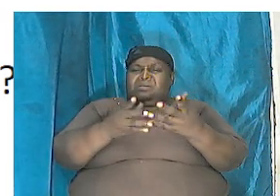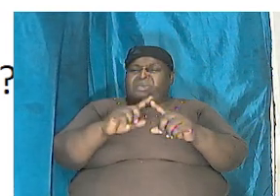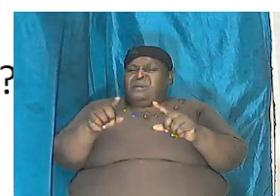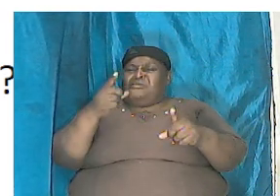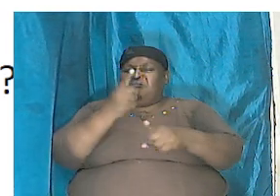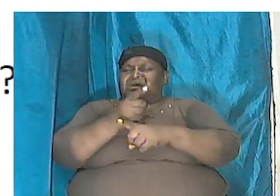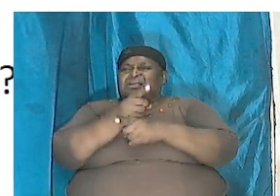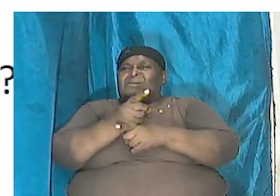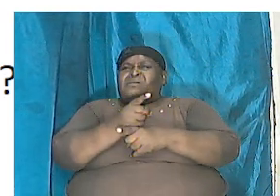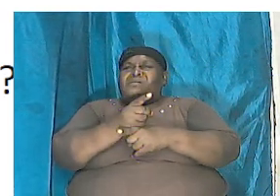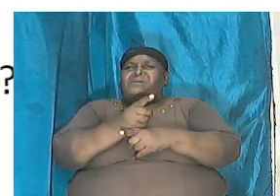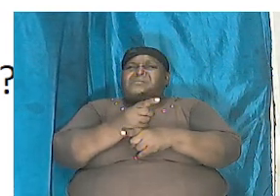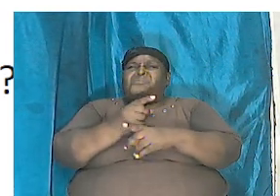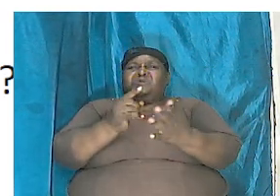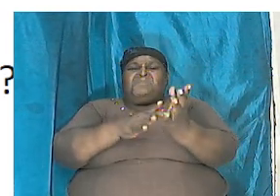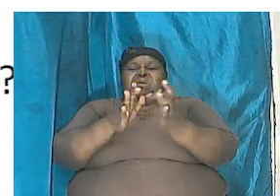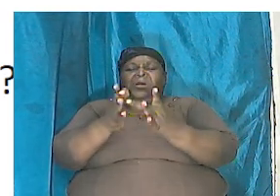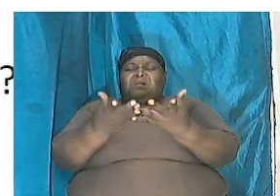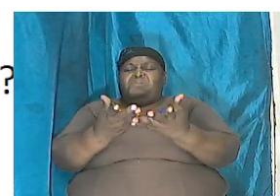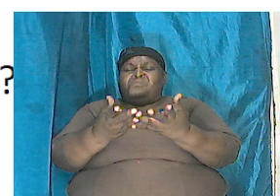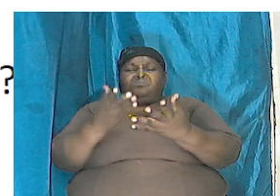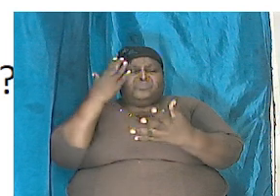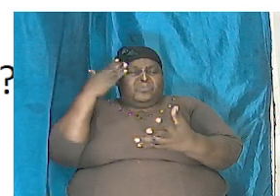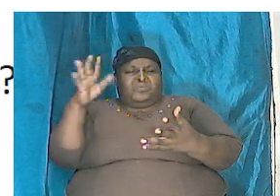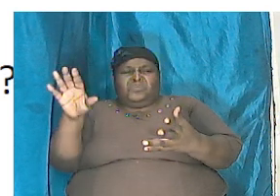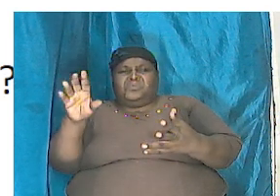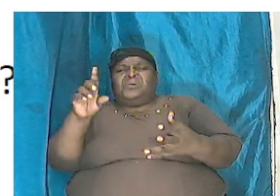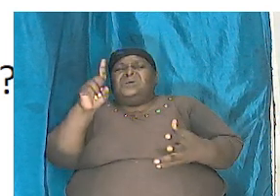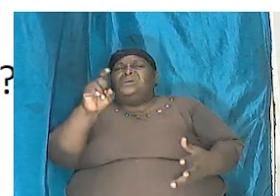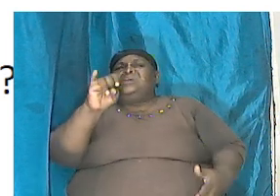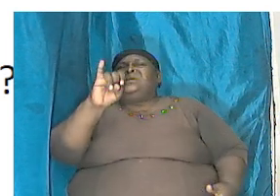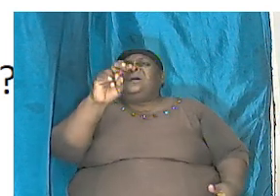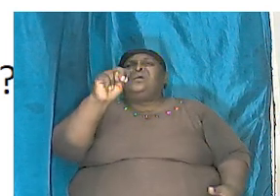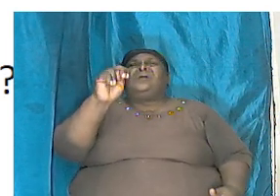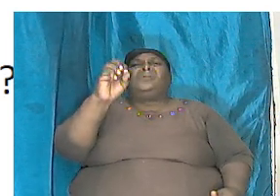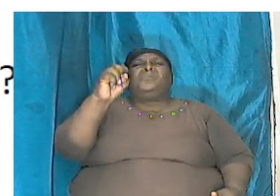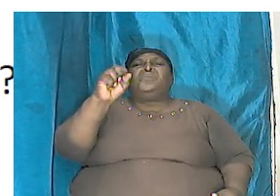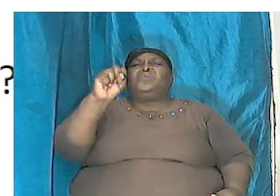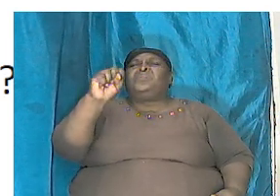existed that is totally totally